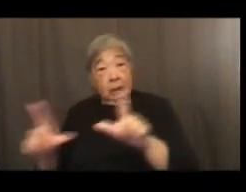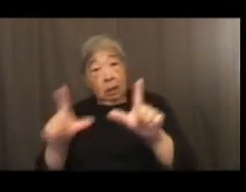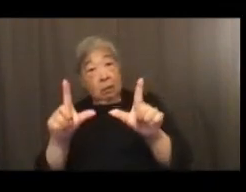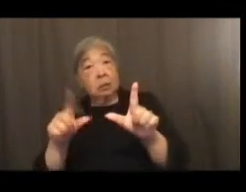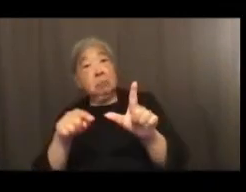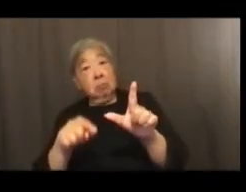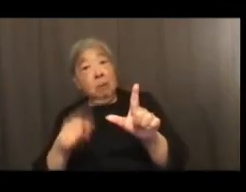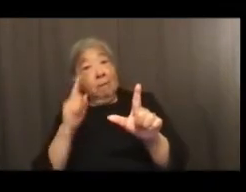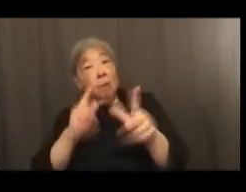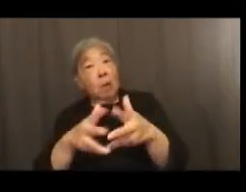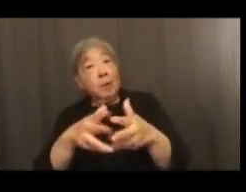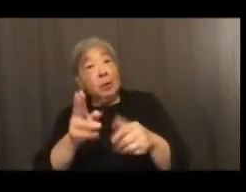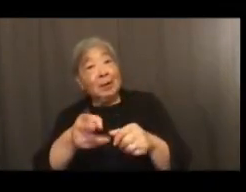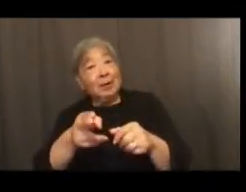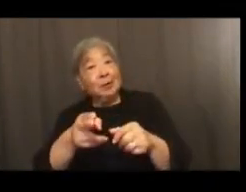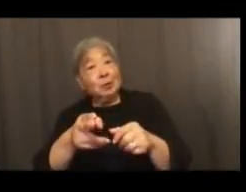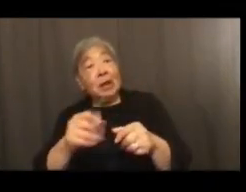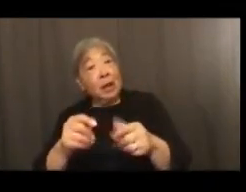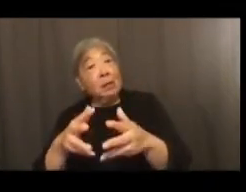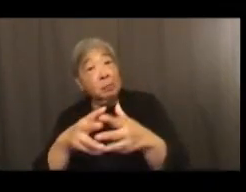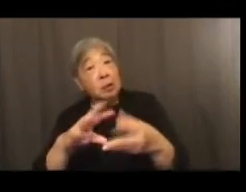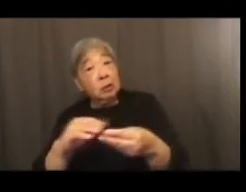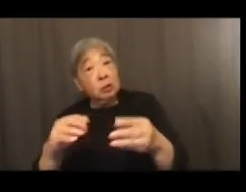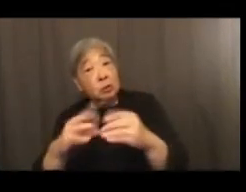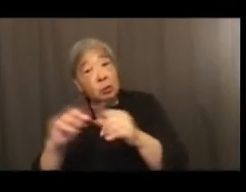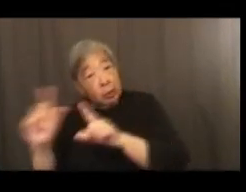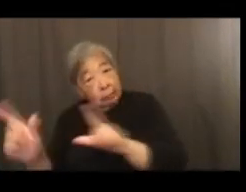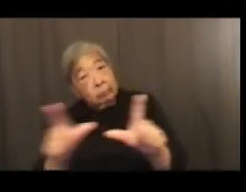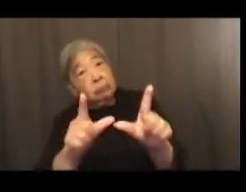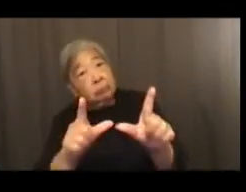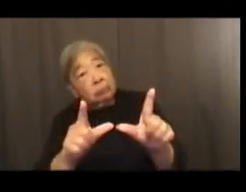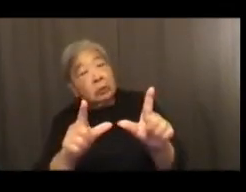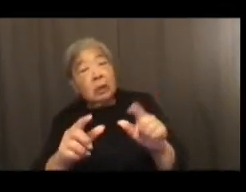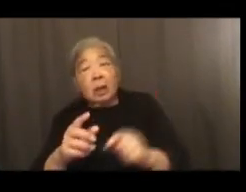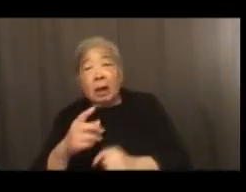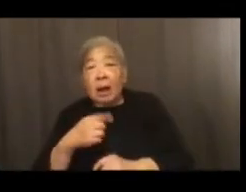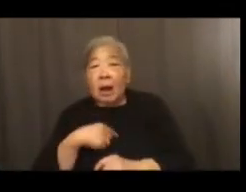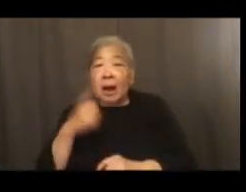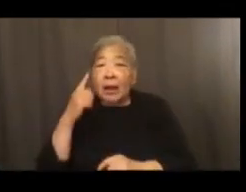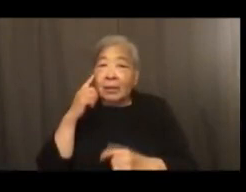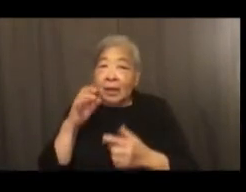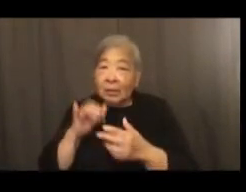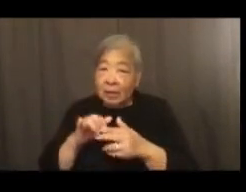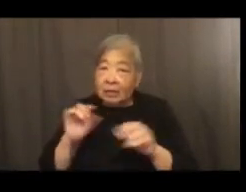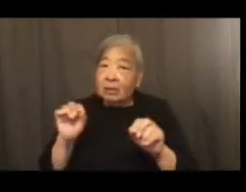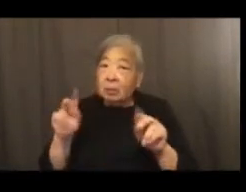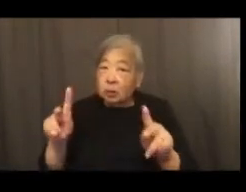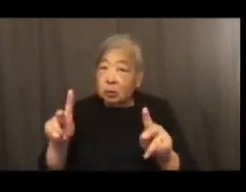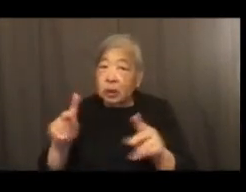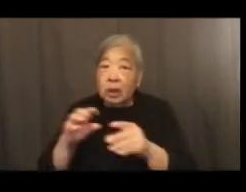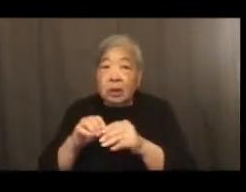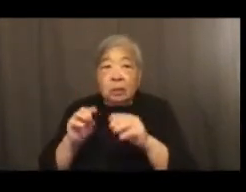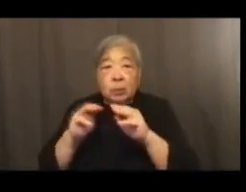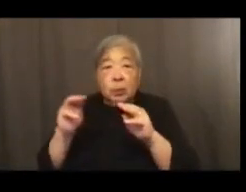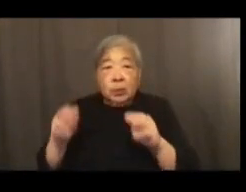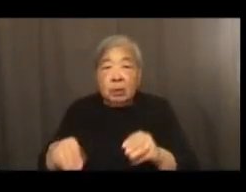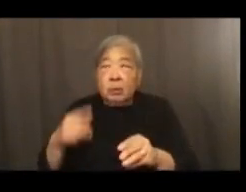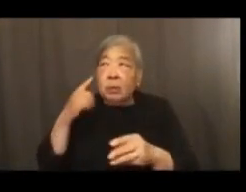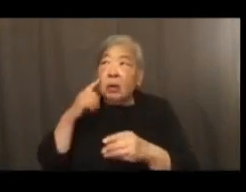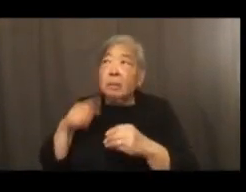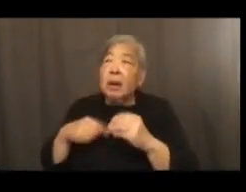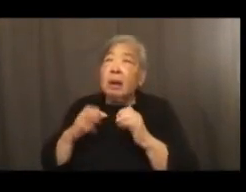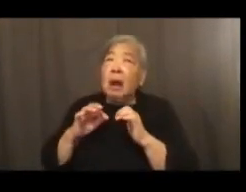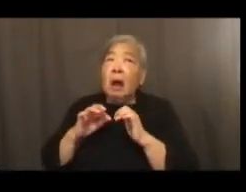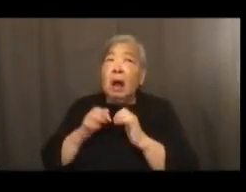and that American story. I also think there's a real opportunity in the museum to think about how we can collect